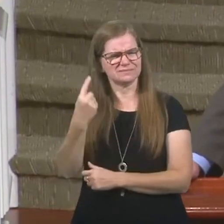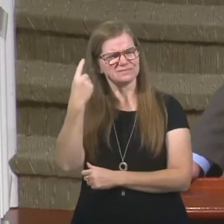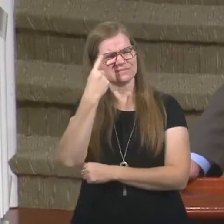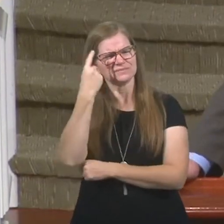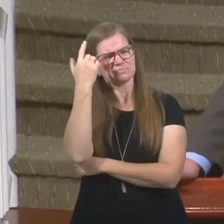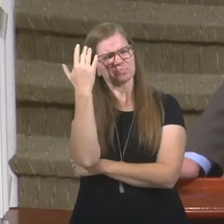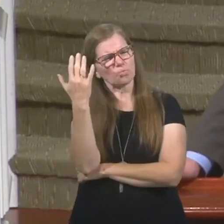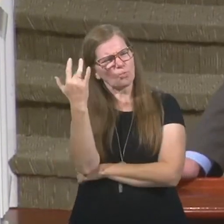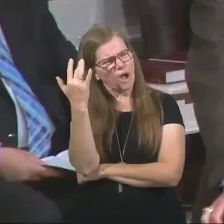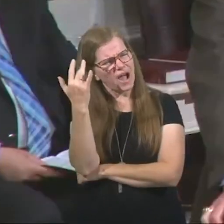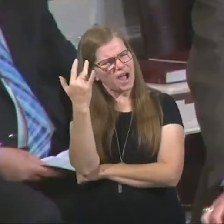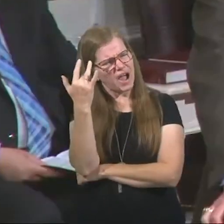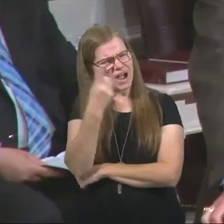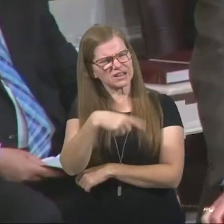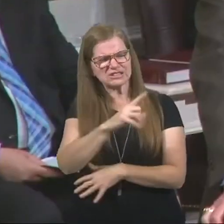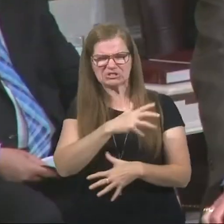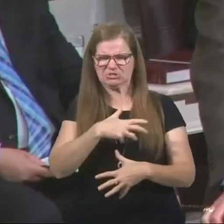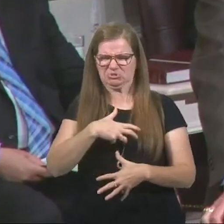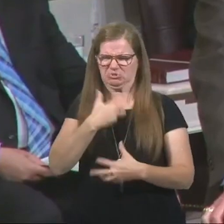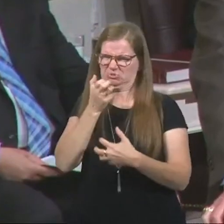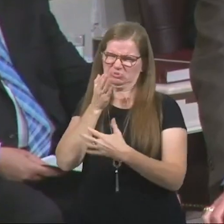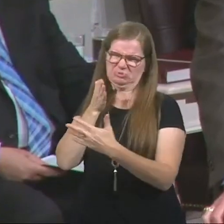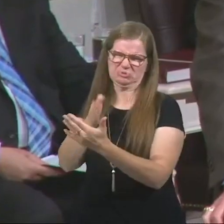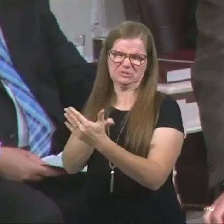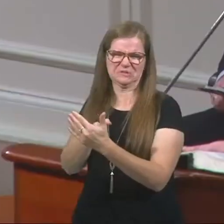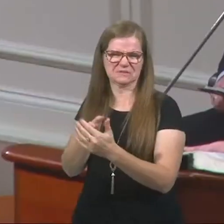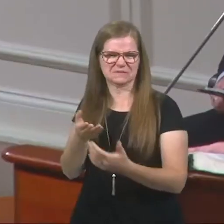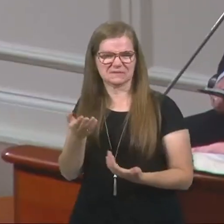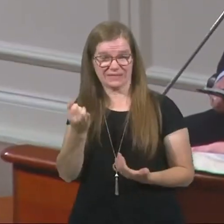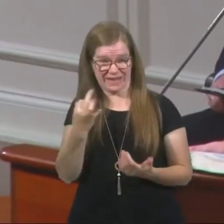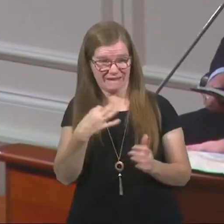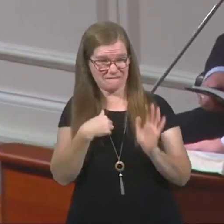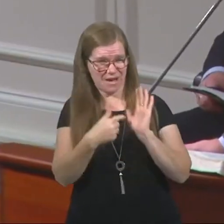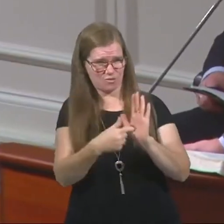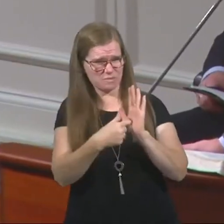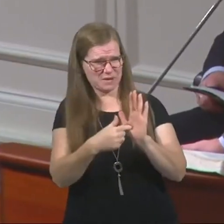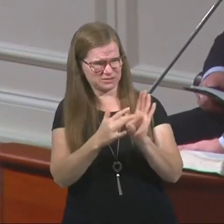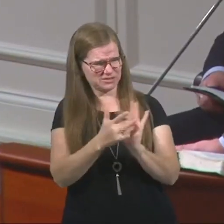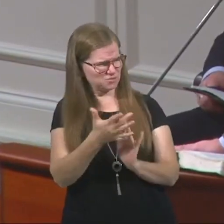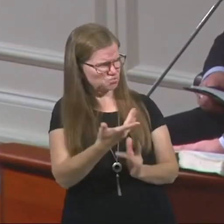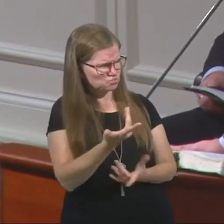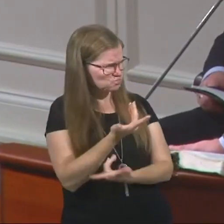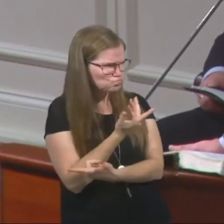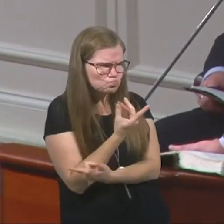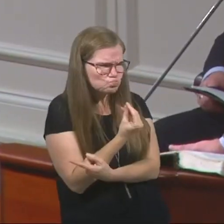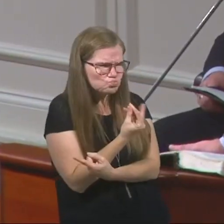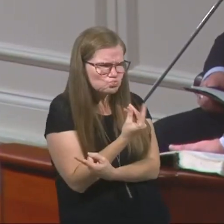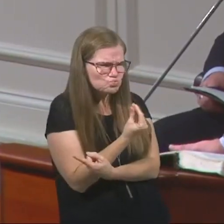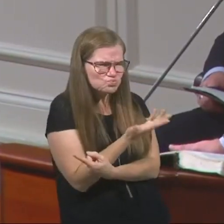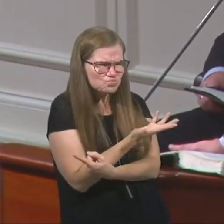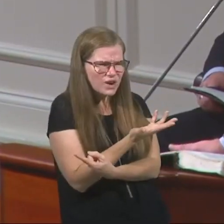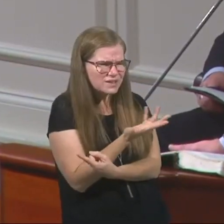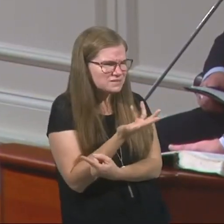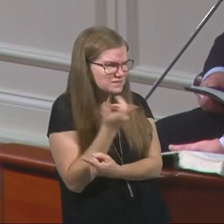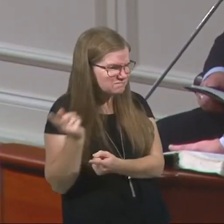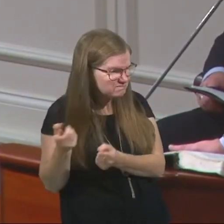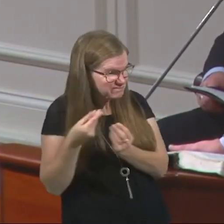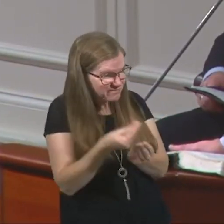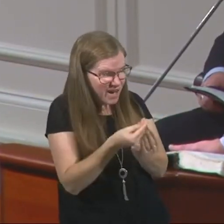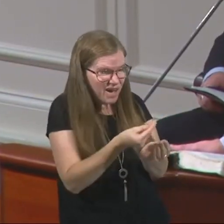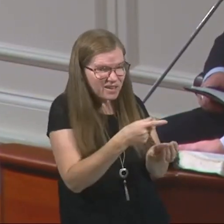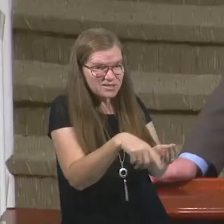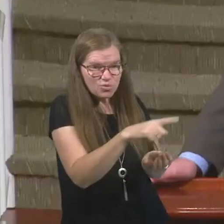there was such animosity toward him. If I were representing Jesus, I'd what did he do? What did he do? He fed you?